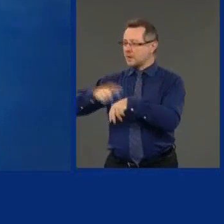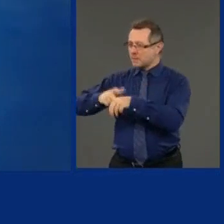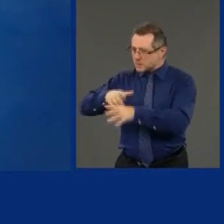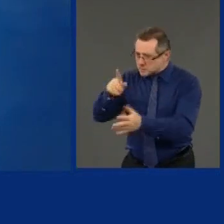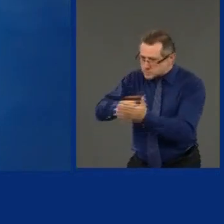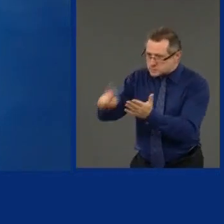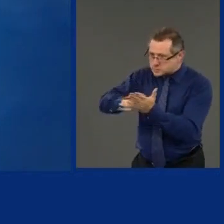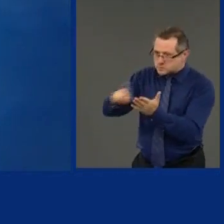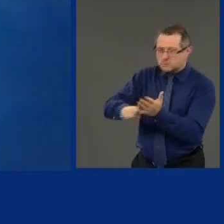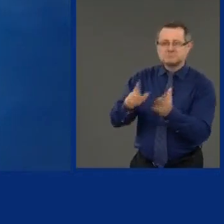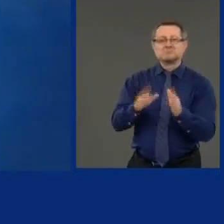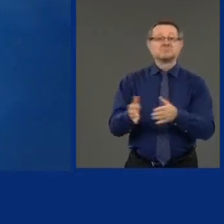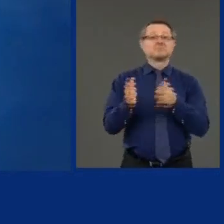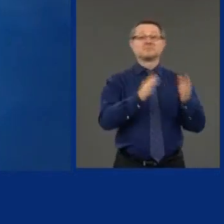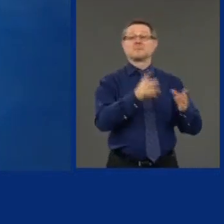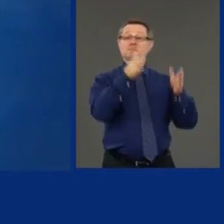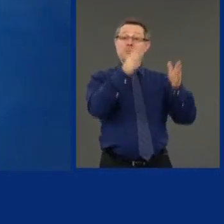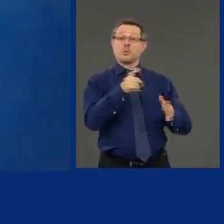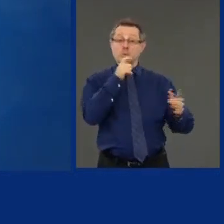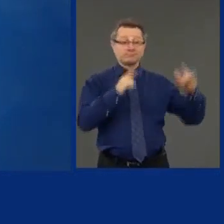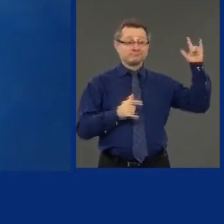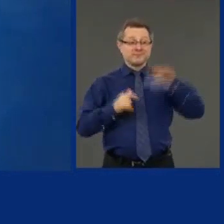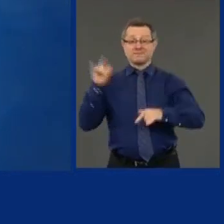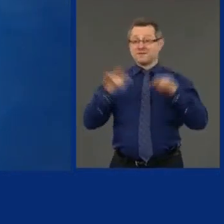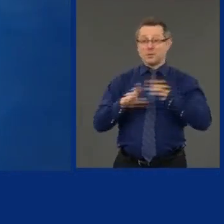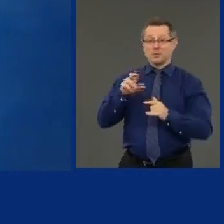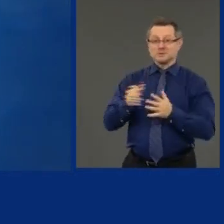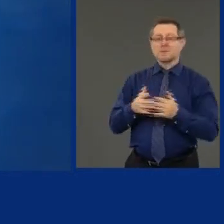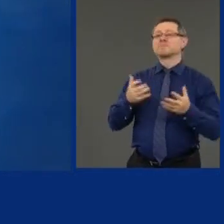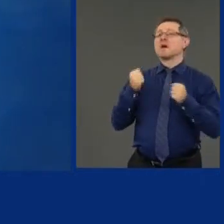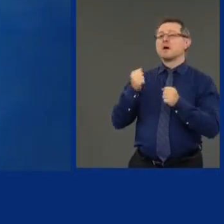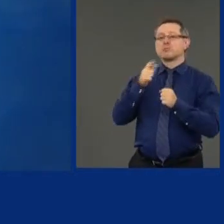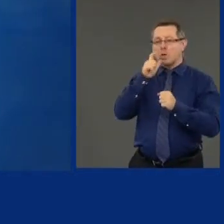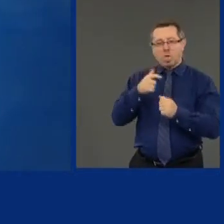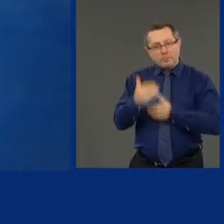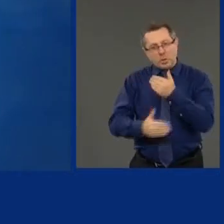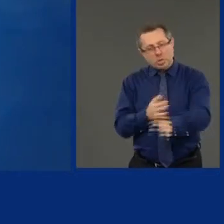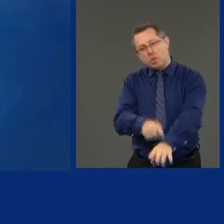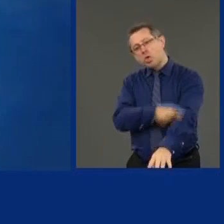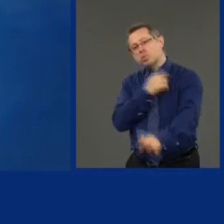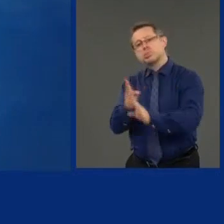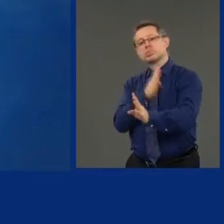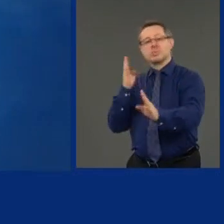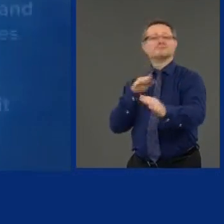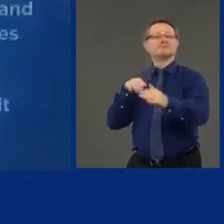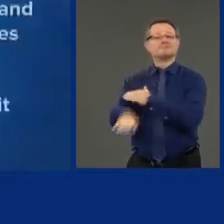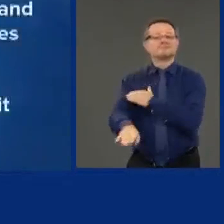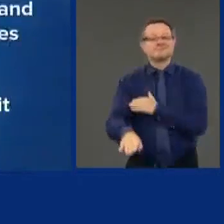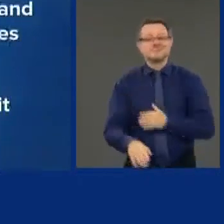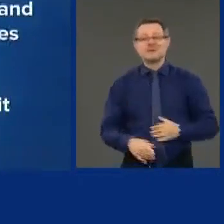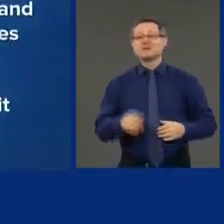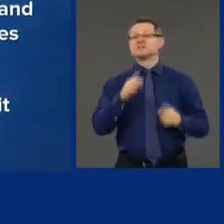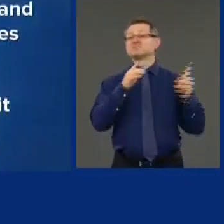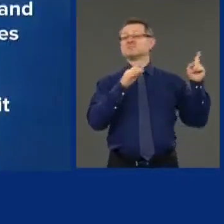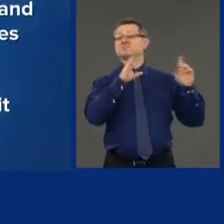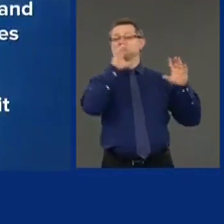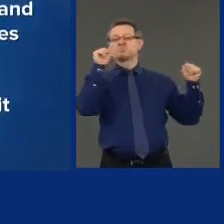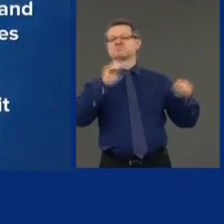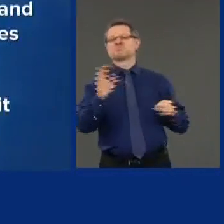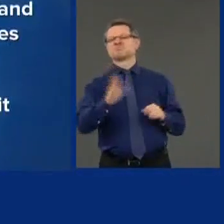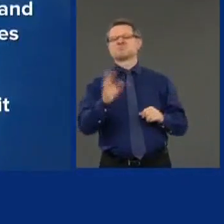It speeds the line, et cetera. So, February 5th, they say New Yorkers out of the Trusted Traveler Program.